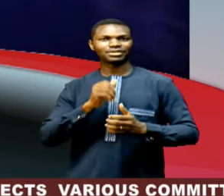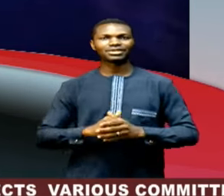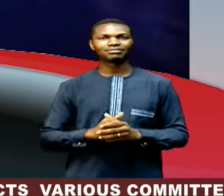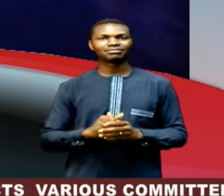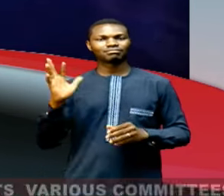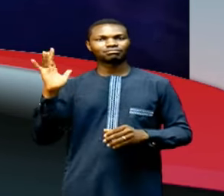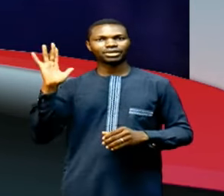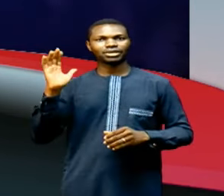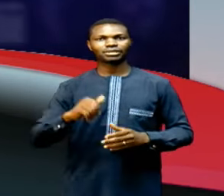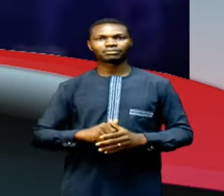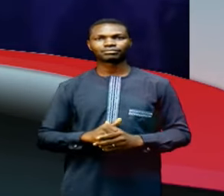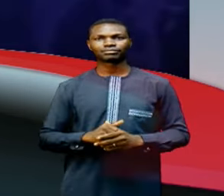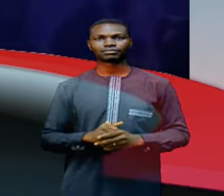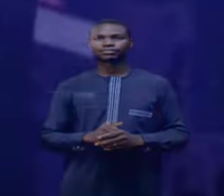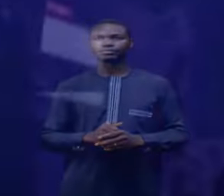Bye.